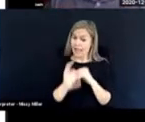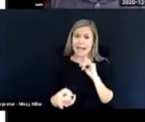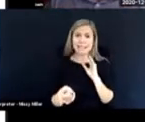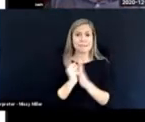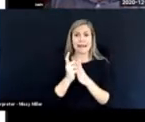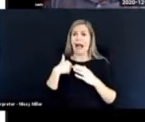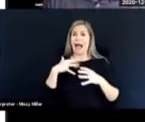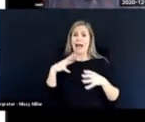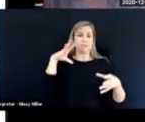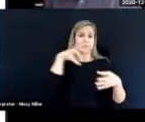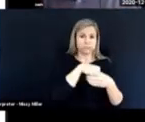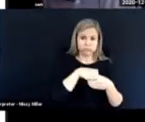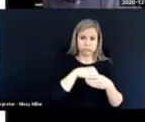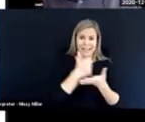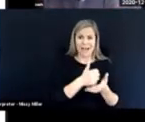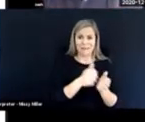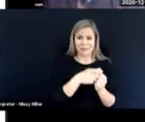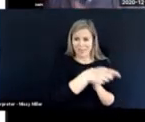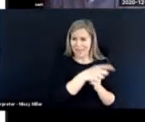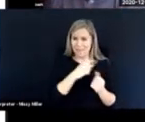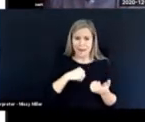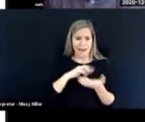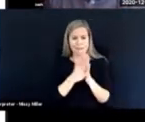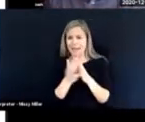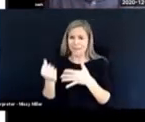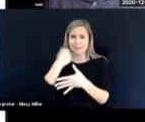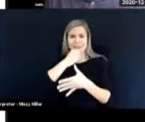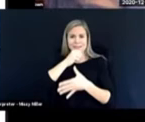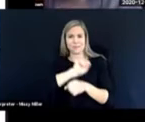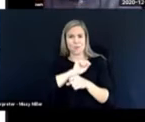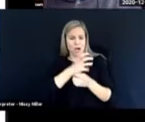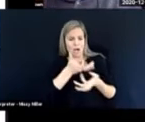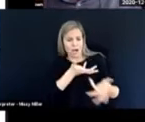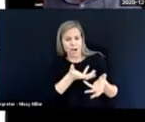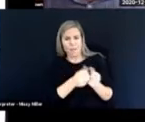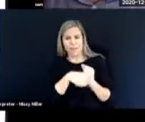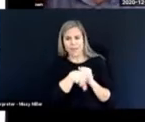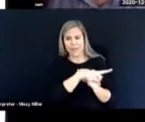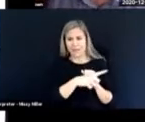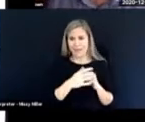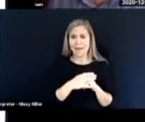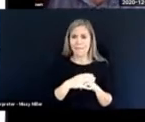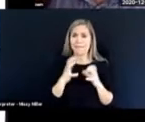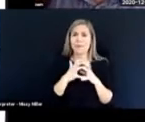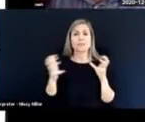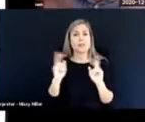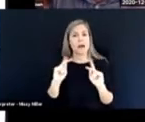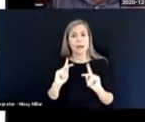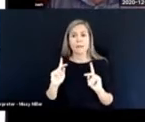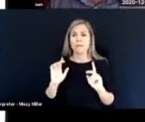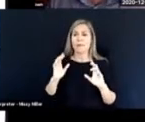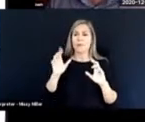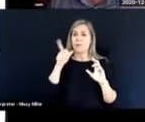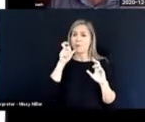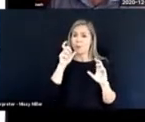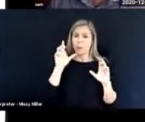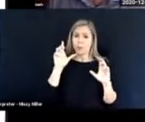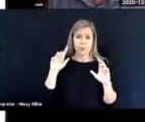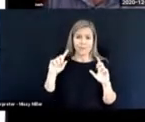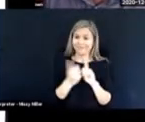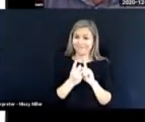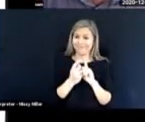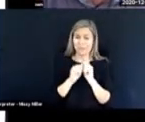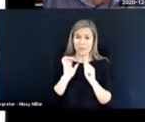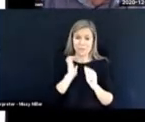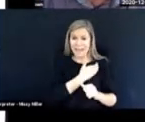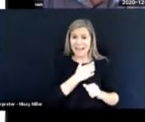at the very last minute, I had to, I was his key worker. I had to work with him. And I've got a couple of photos of me in